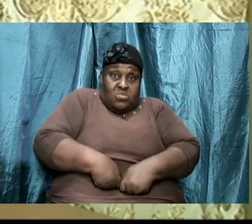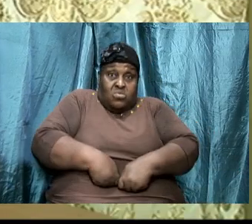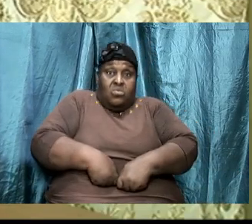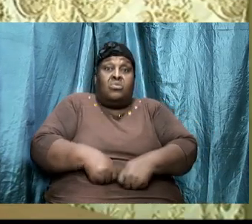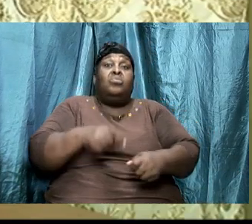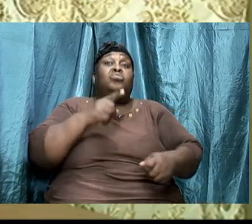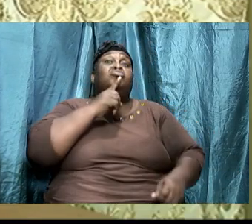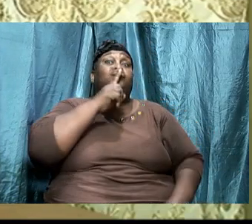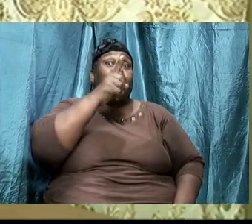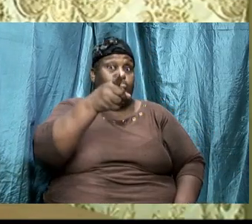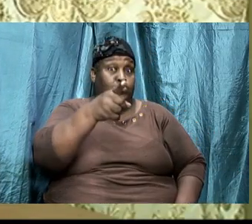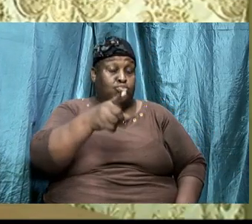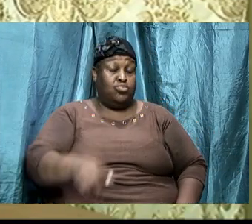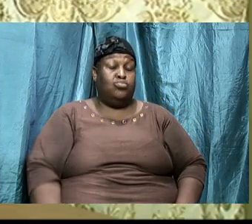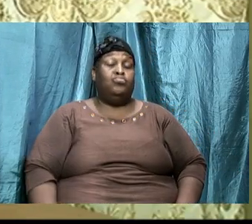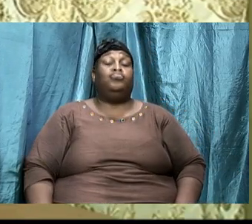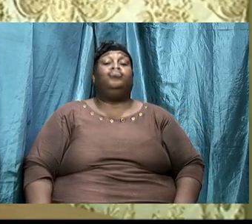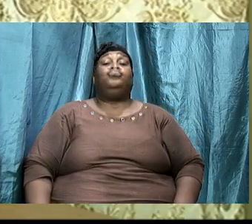glory